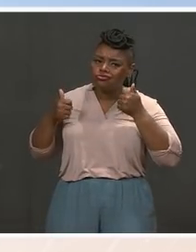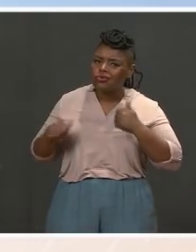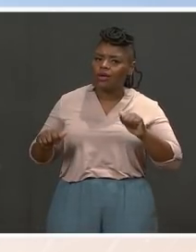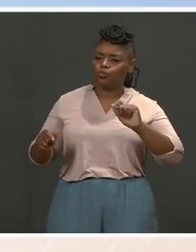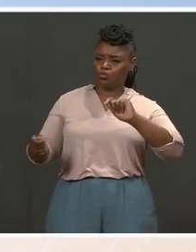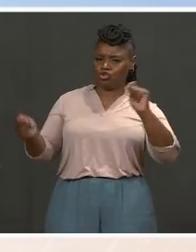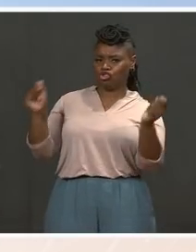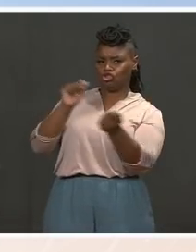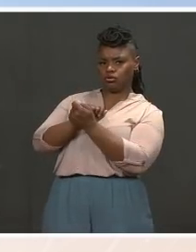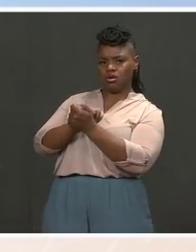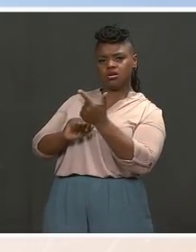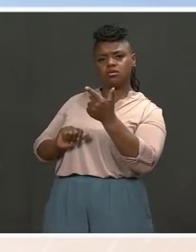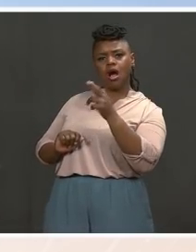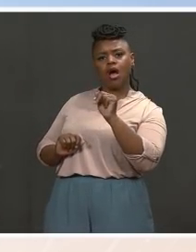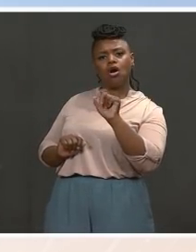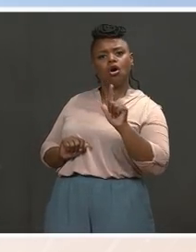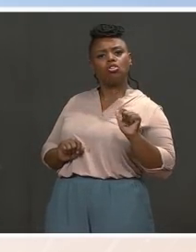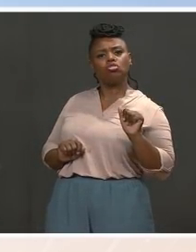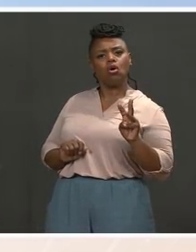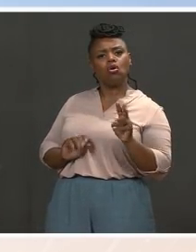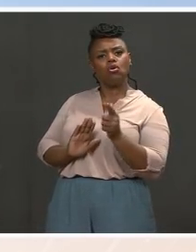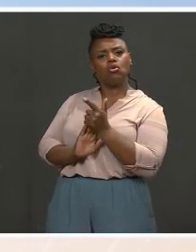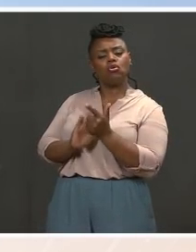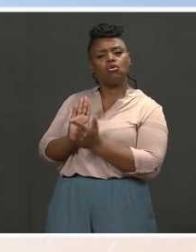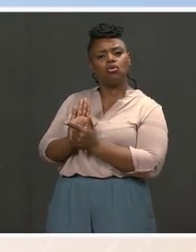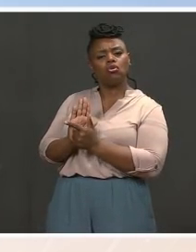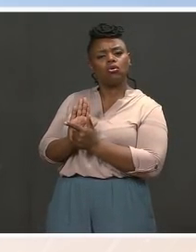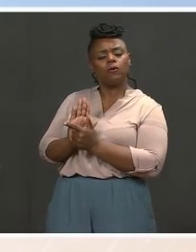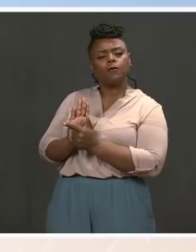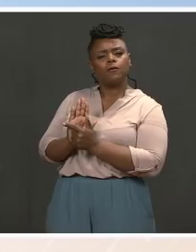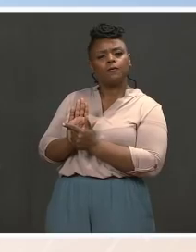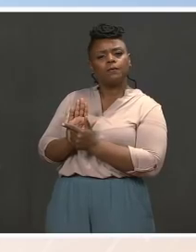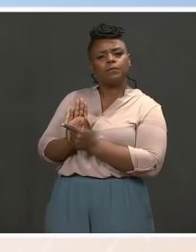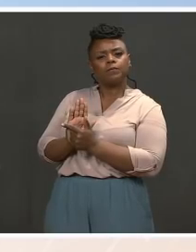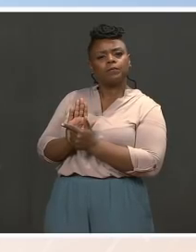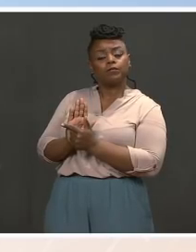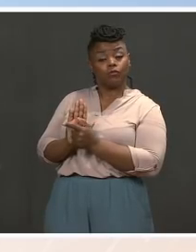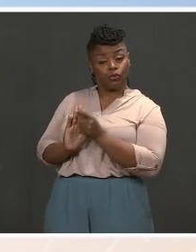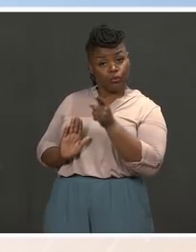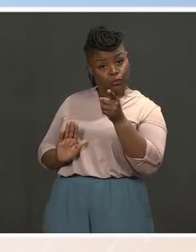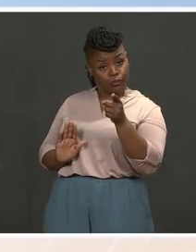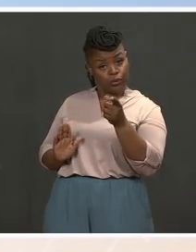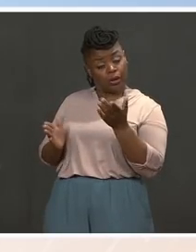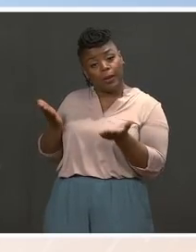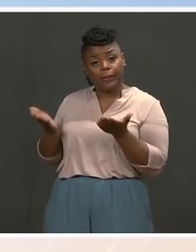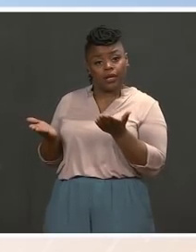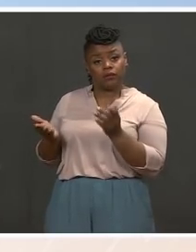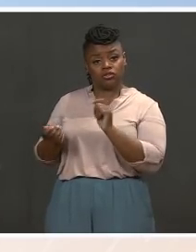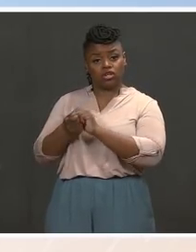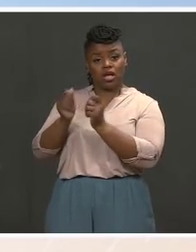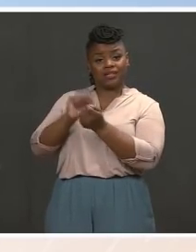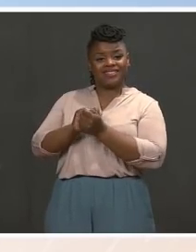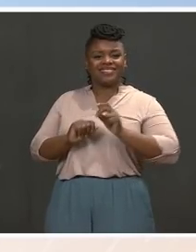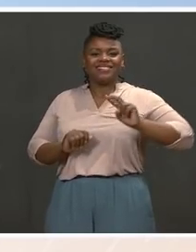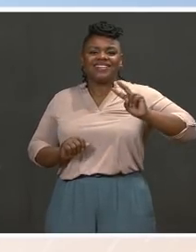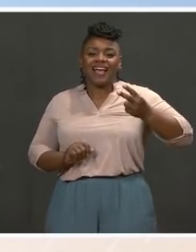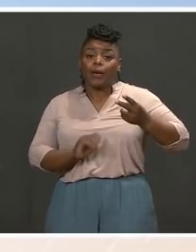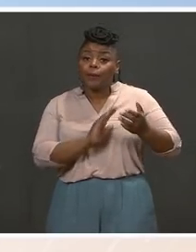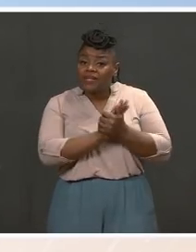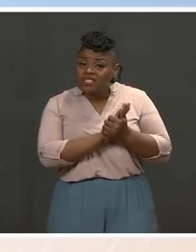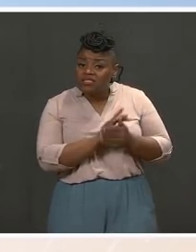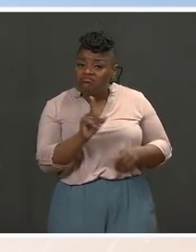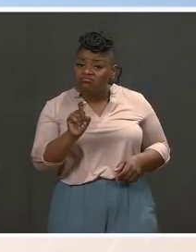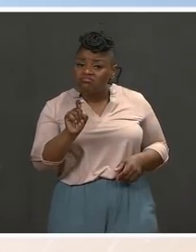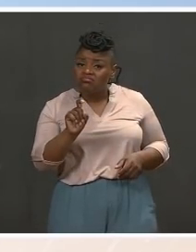is there some consideration to taking a look at the Second Amendment and just addressing it from a,